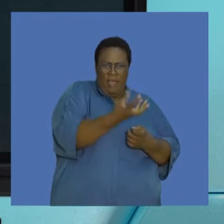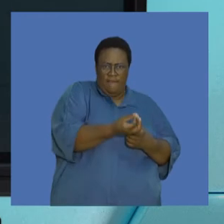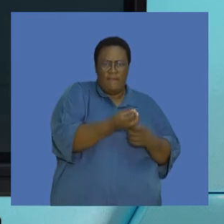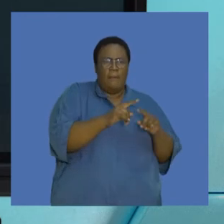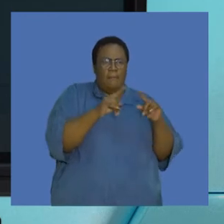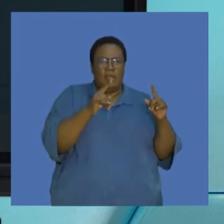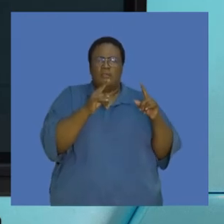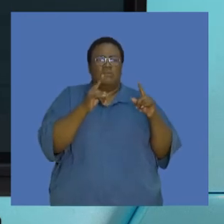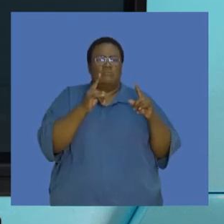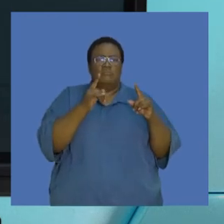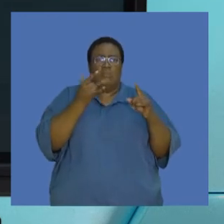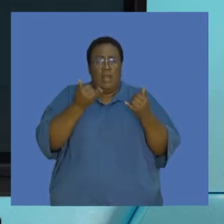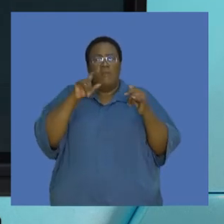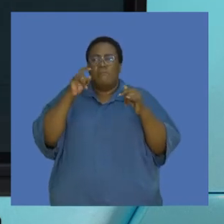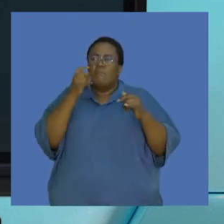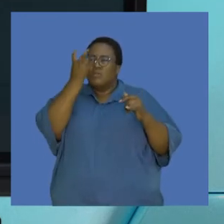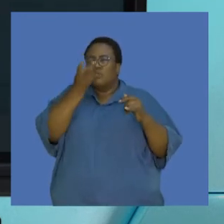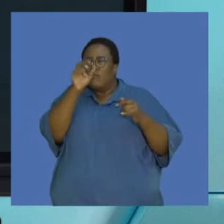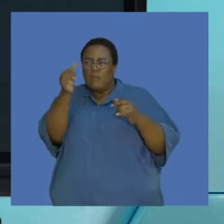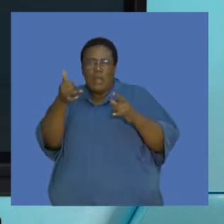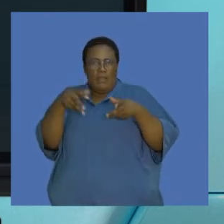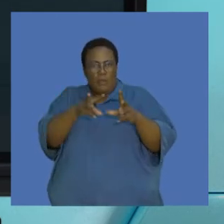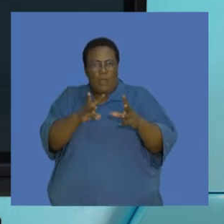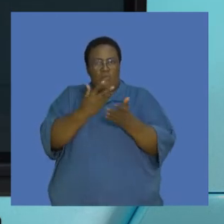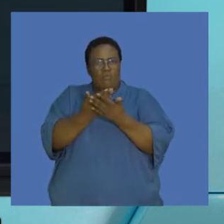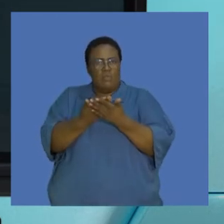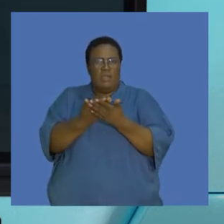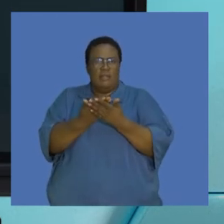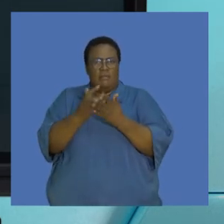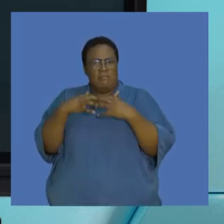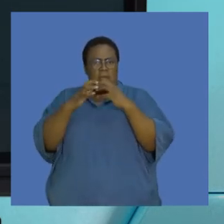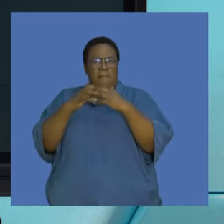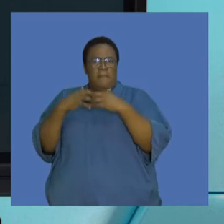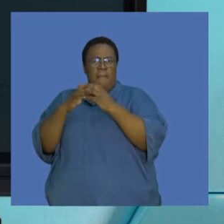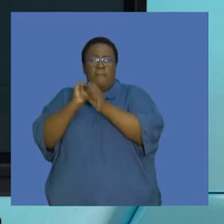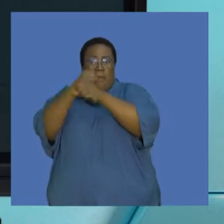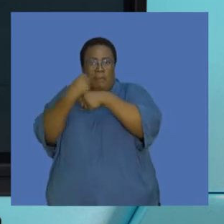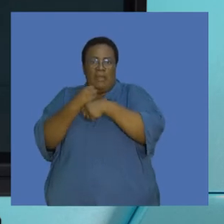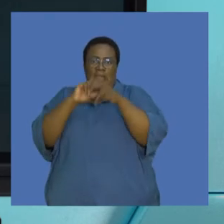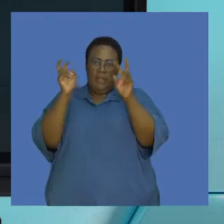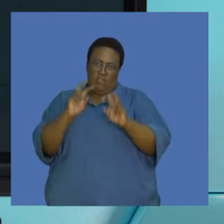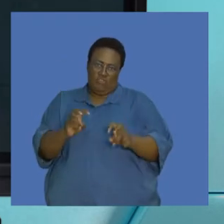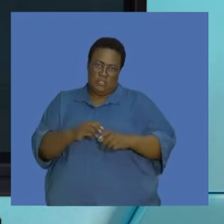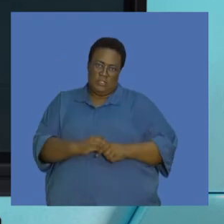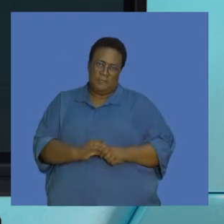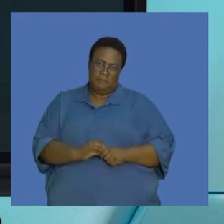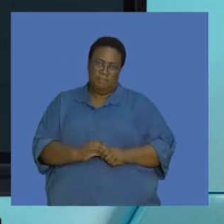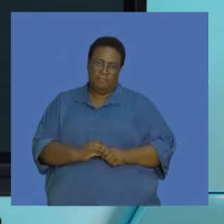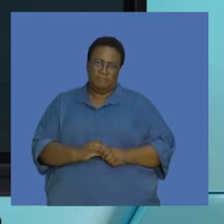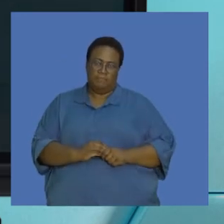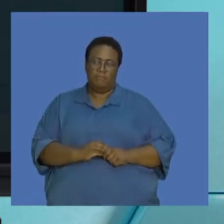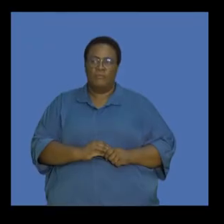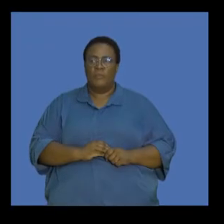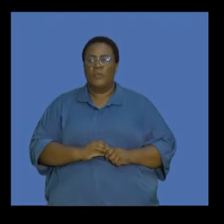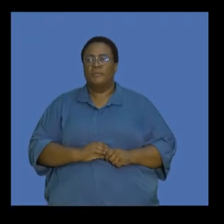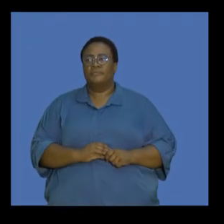not just humans, but activities that humans carry out to sustain human existence on the planet that we currently reside